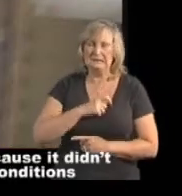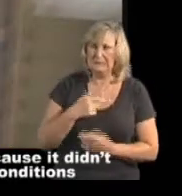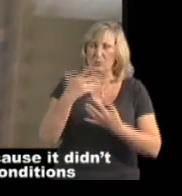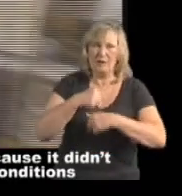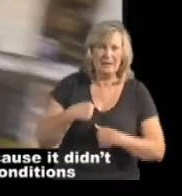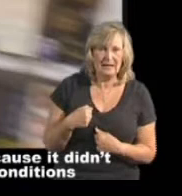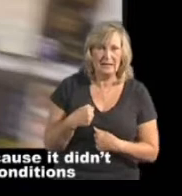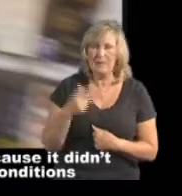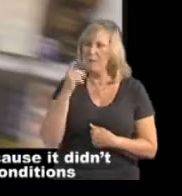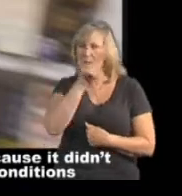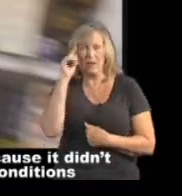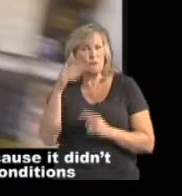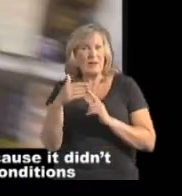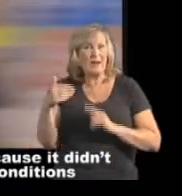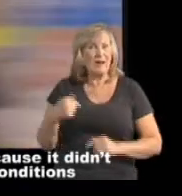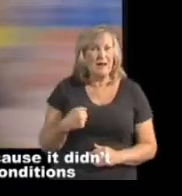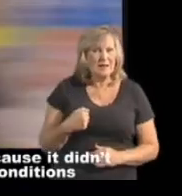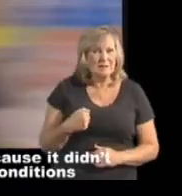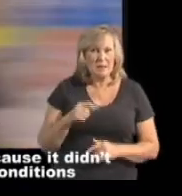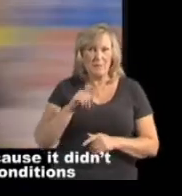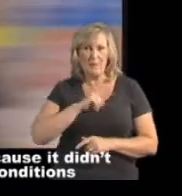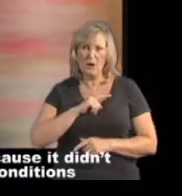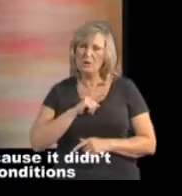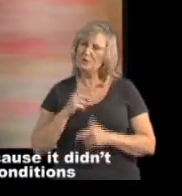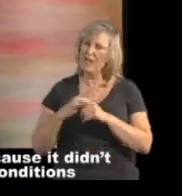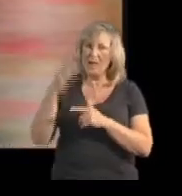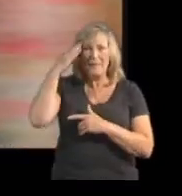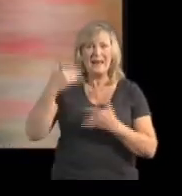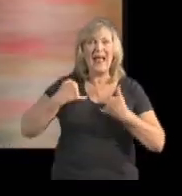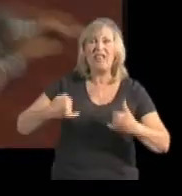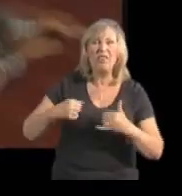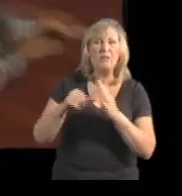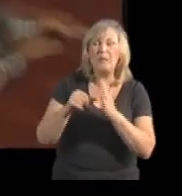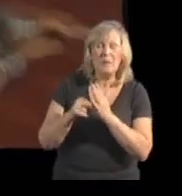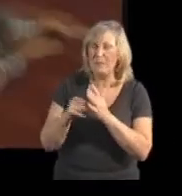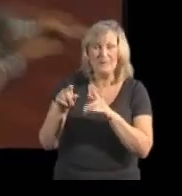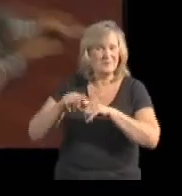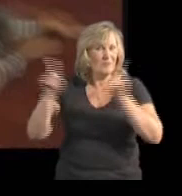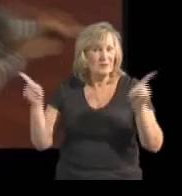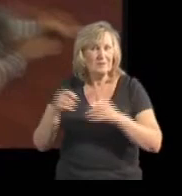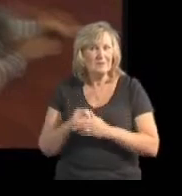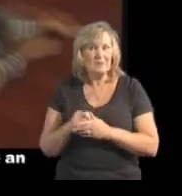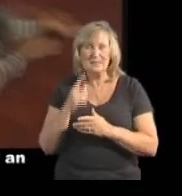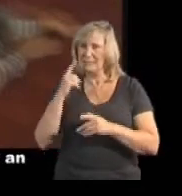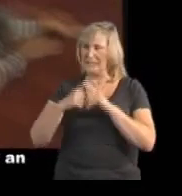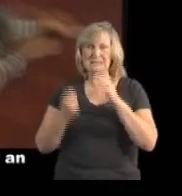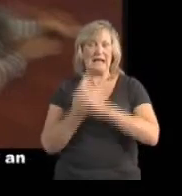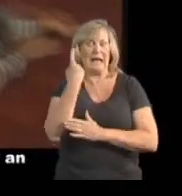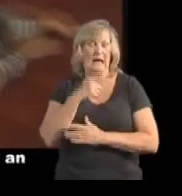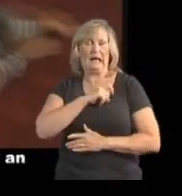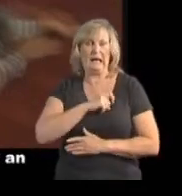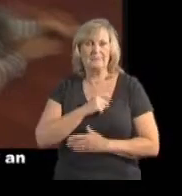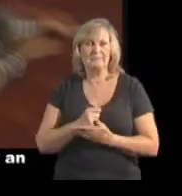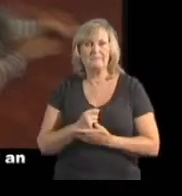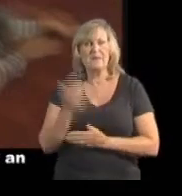because it didn't show up as in other mental health conditions and it can build up from nowhere. A few years ago